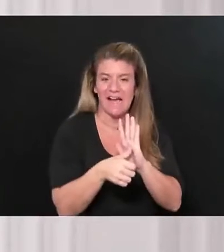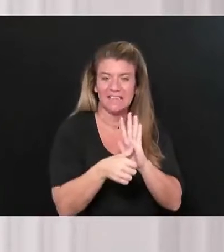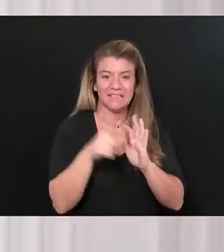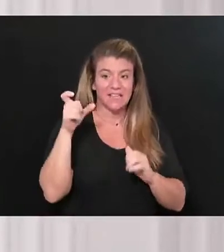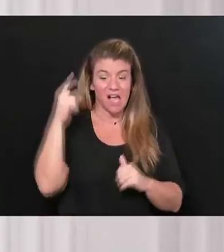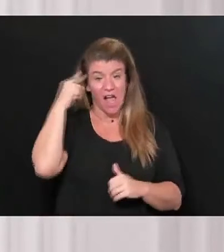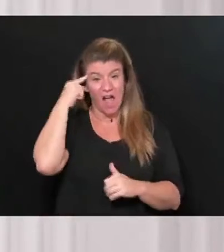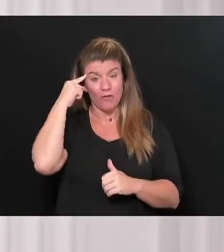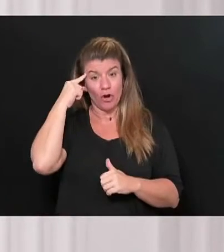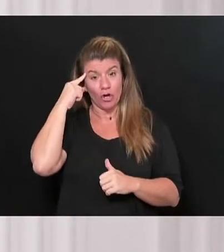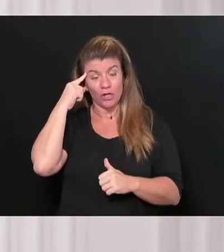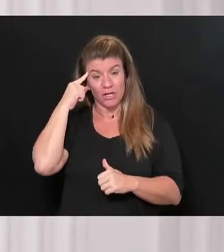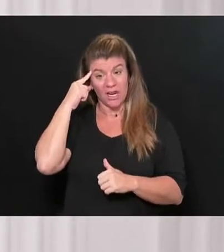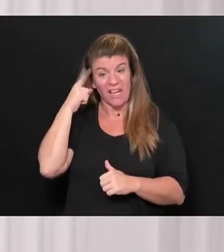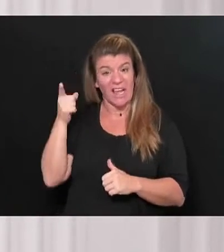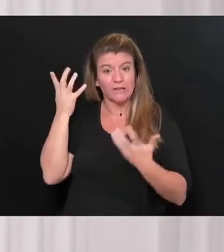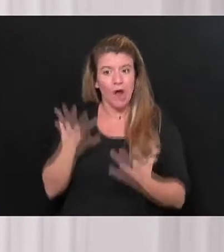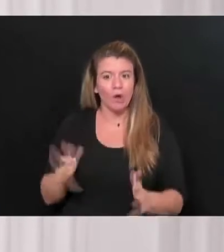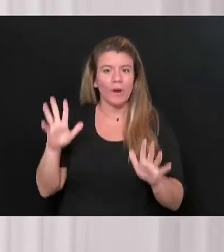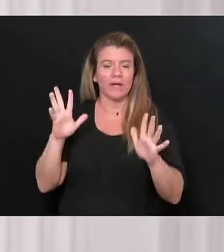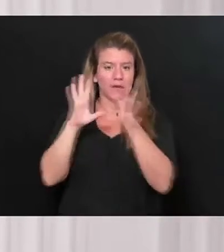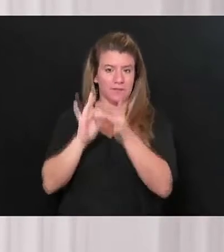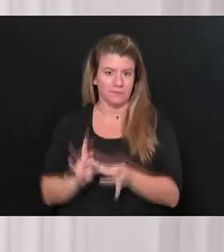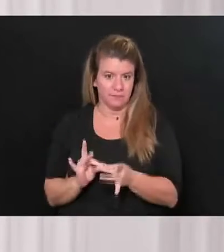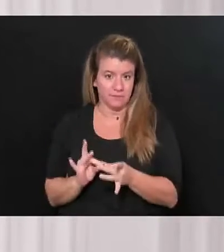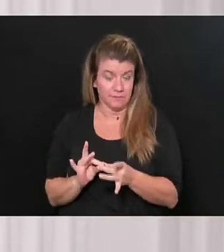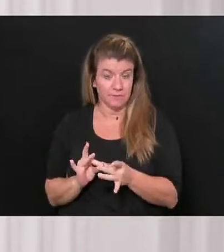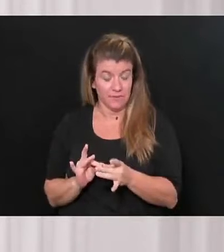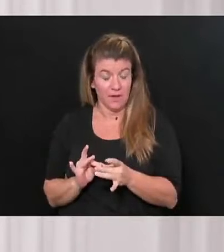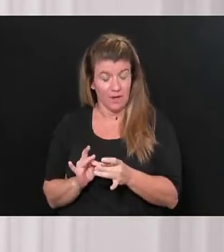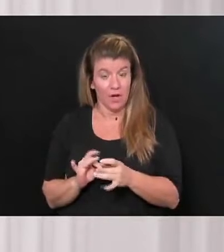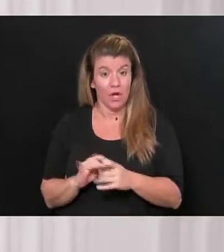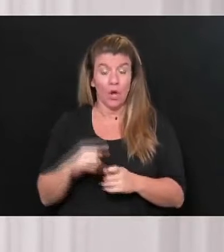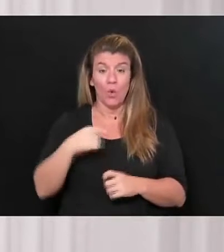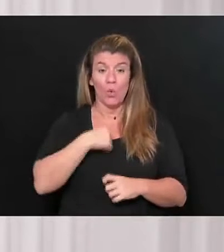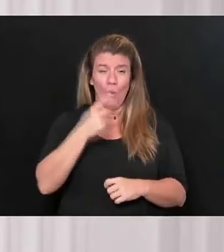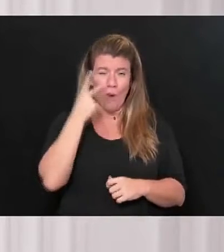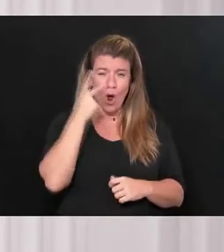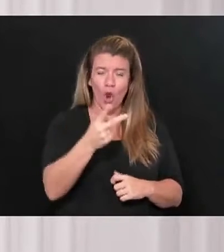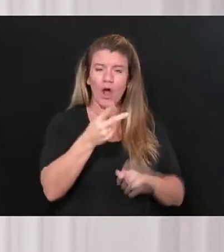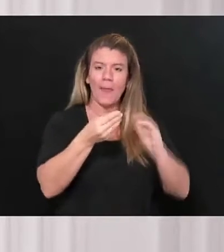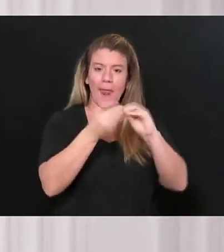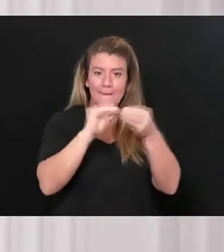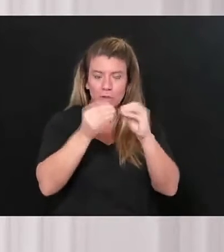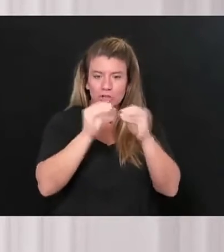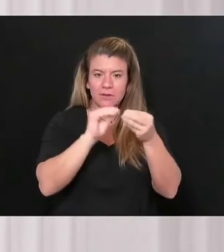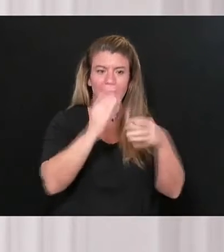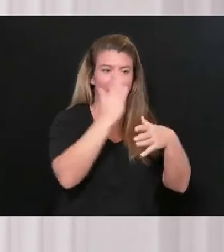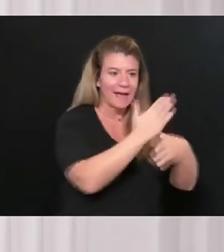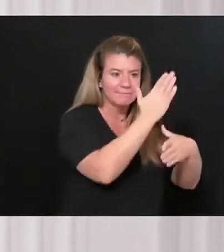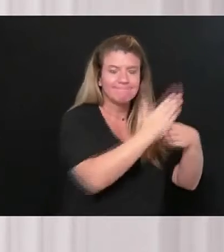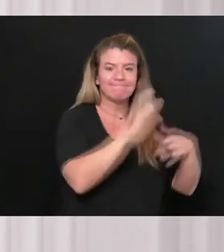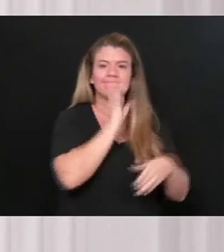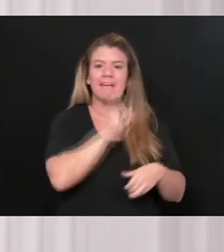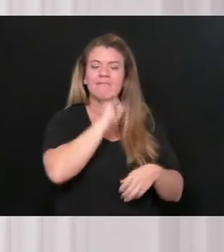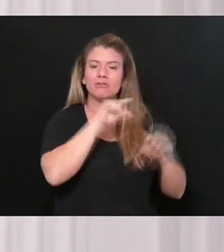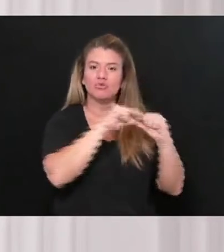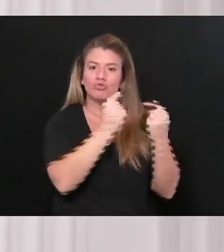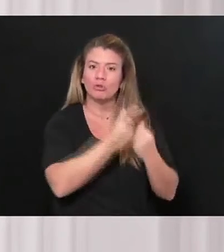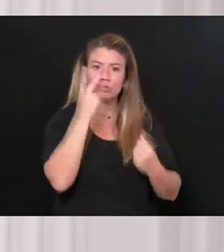governor has, has said. So when we look at the demographics, the age groups that we are seeing